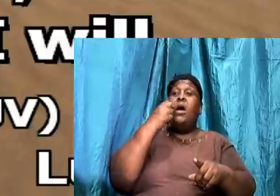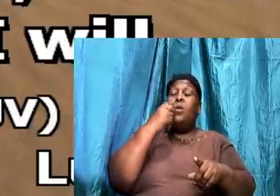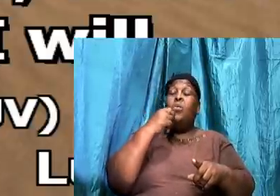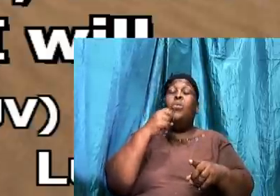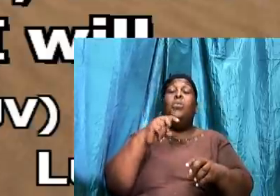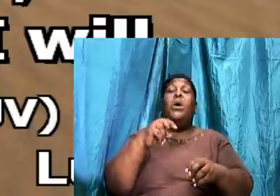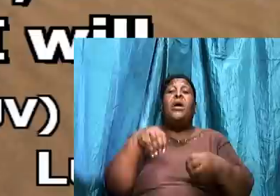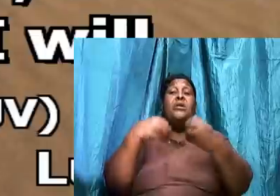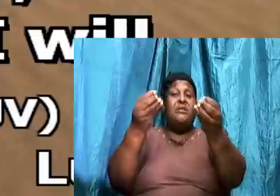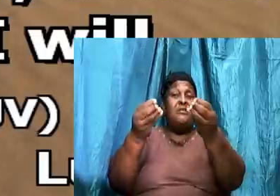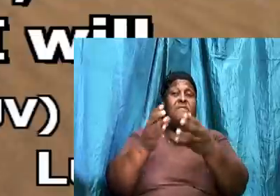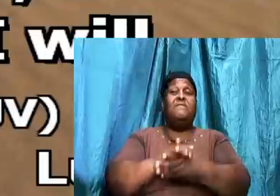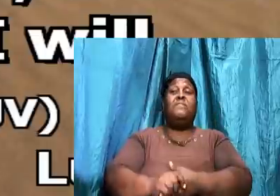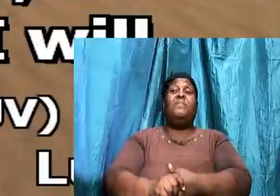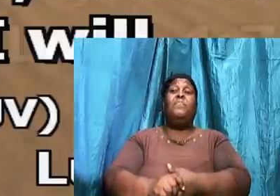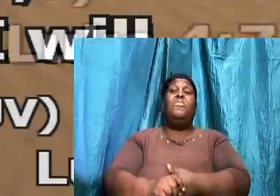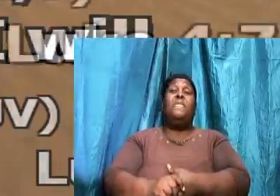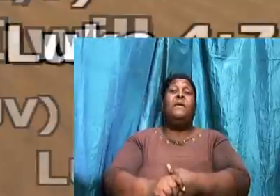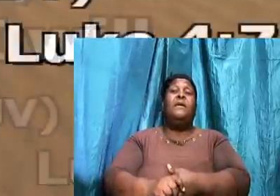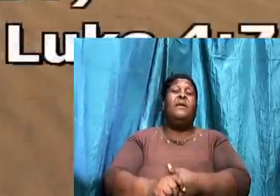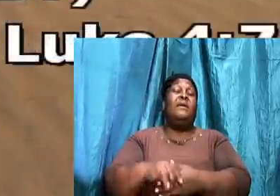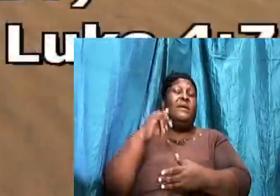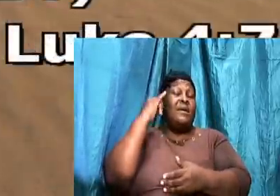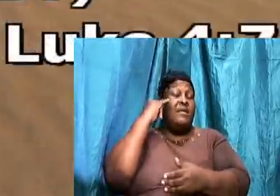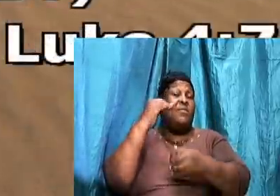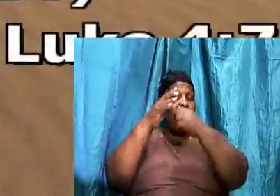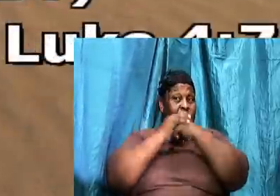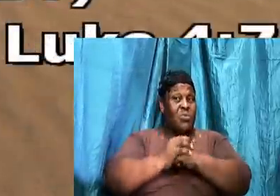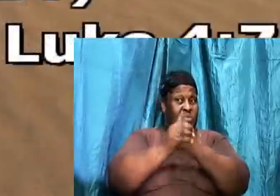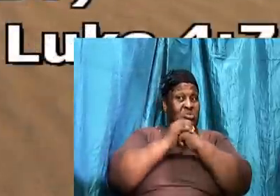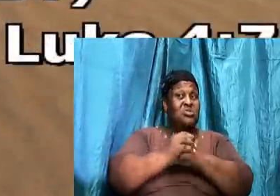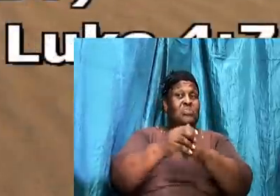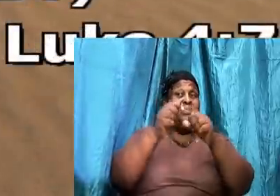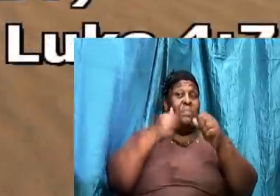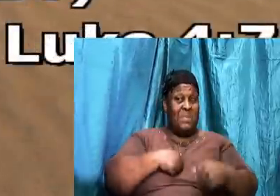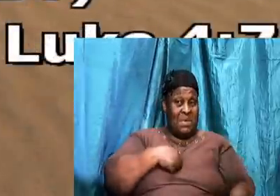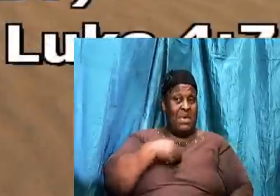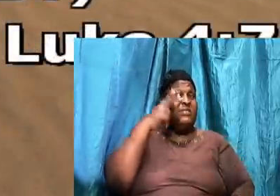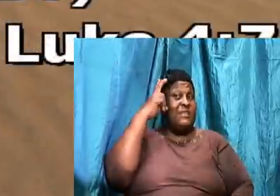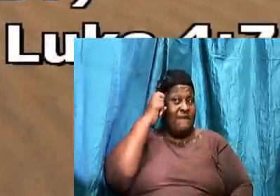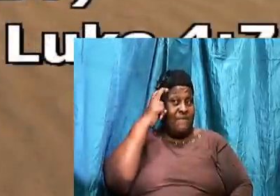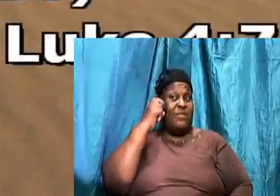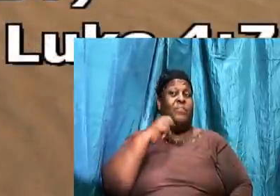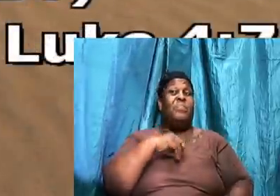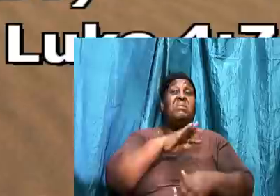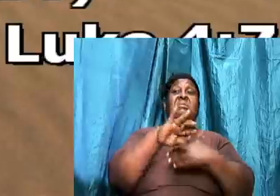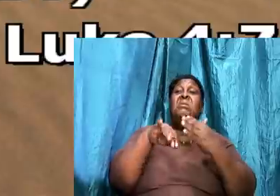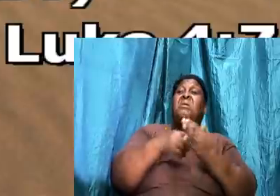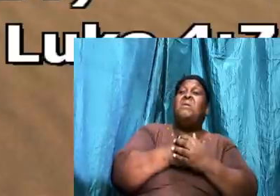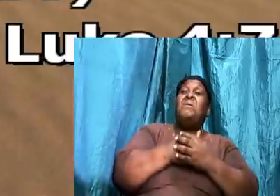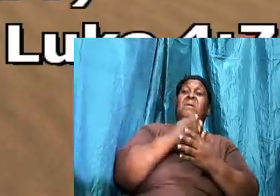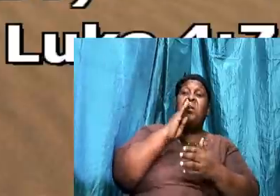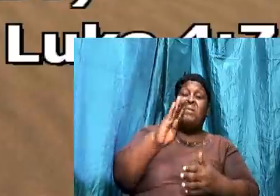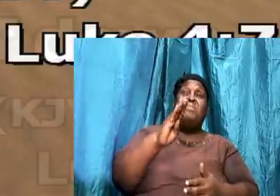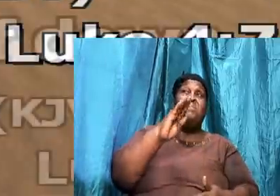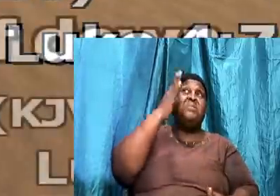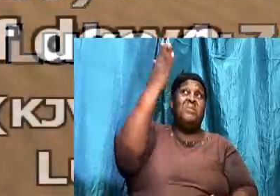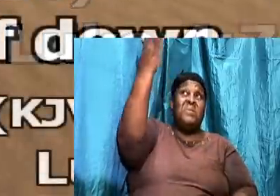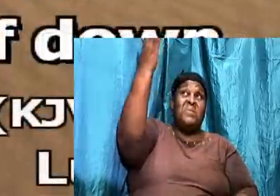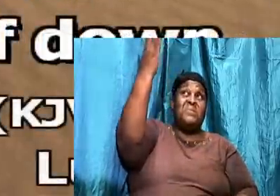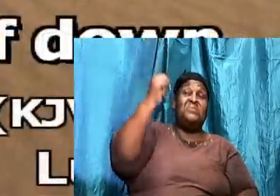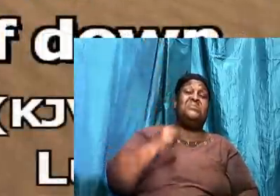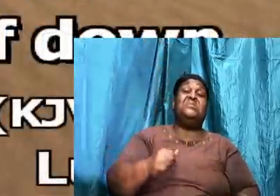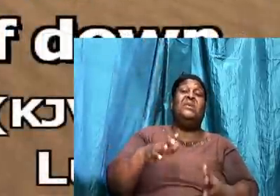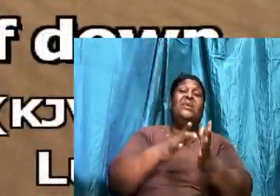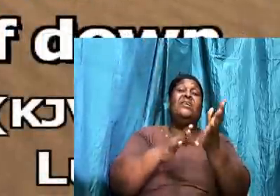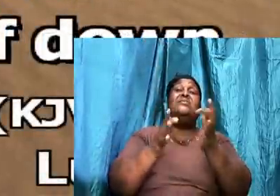will give it. If thou therefore will worship me. All shall be thine. And